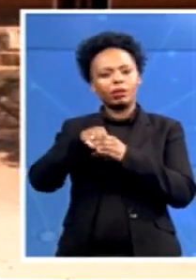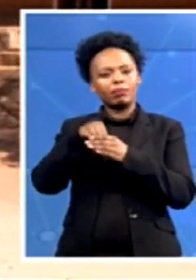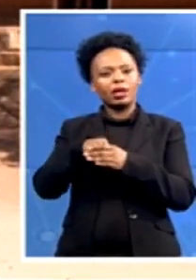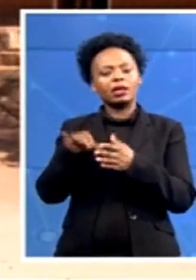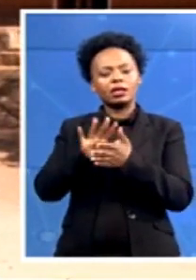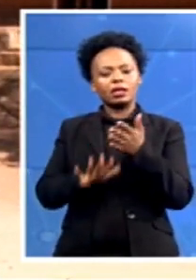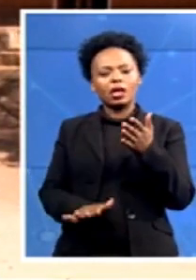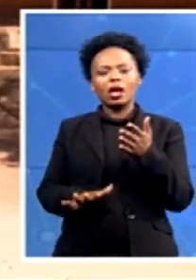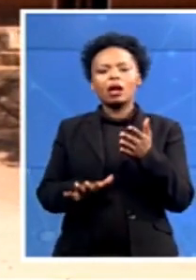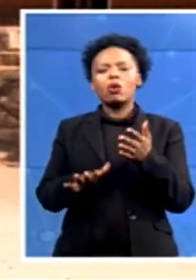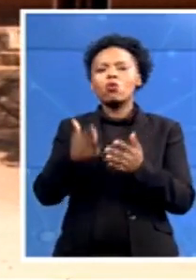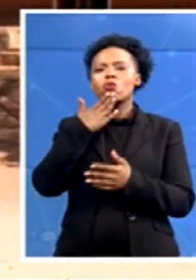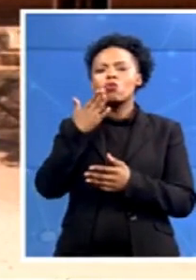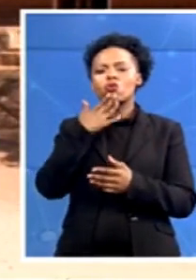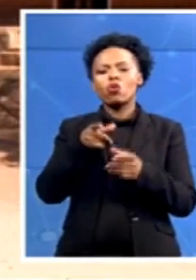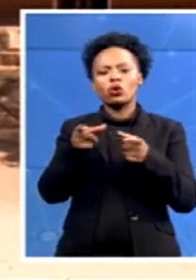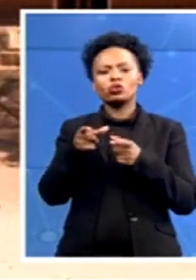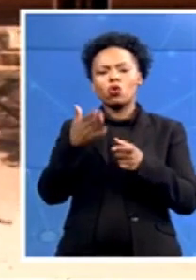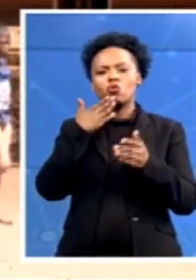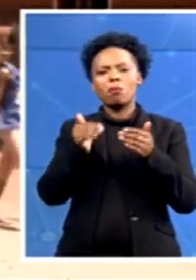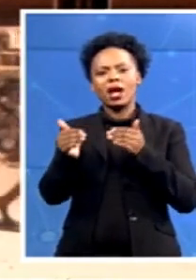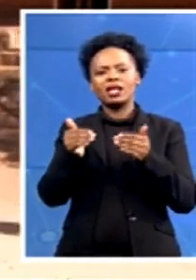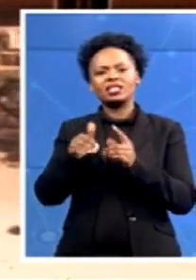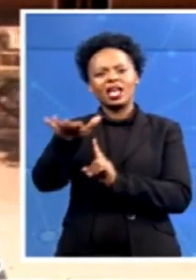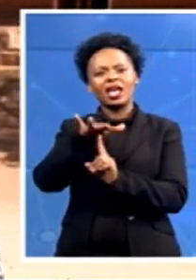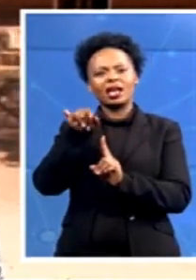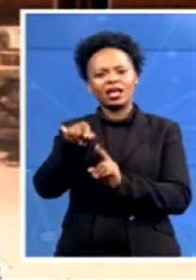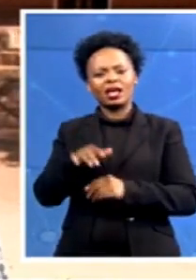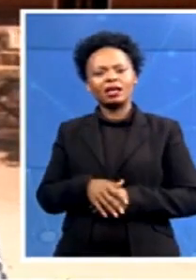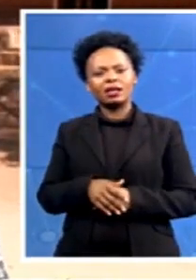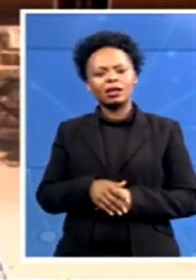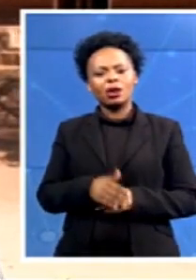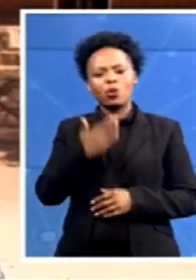Tell us more about the state of play in the area that you are in.